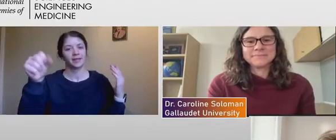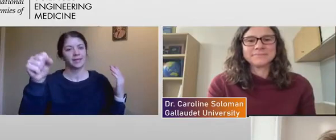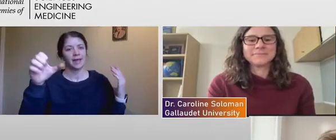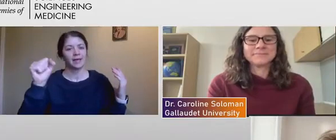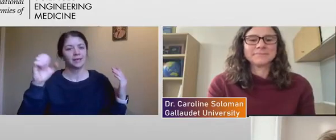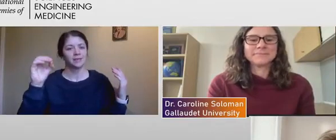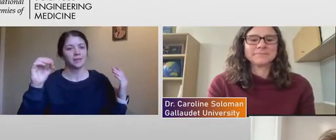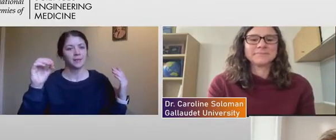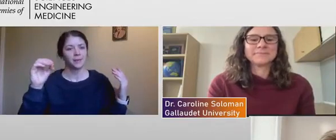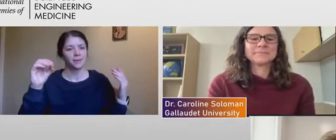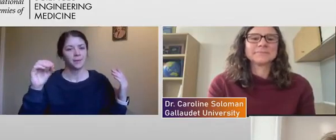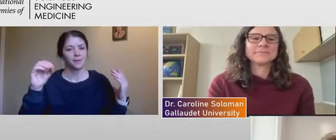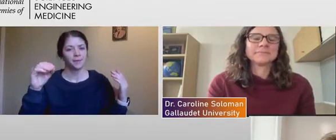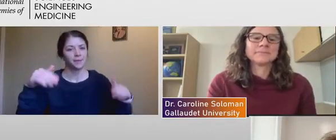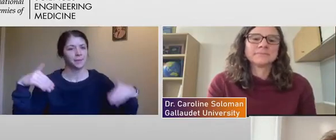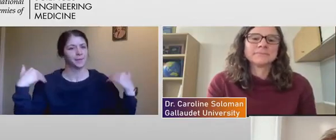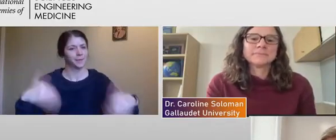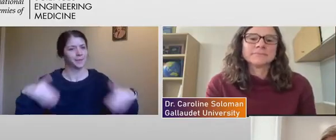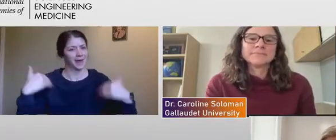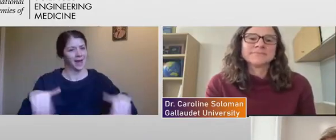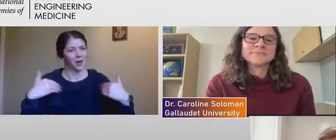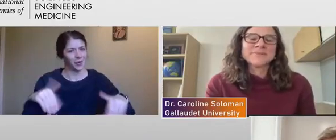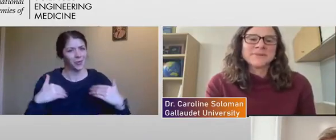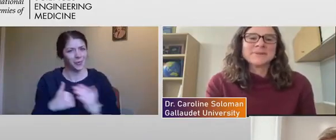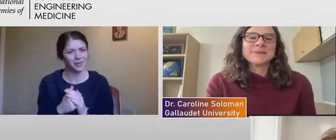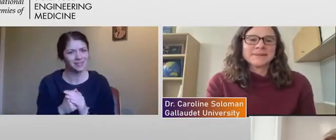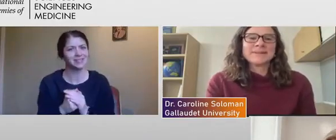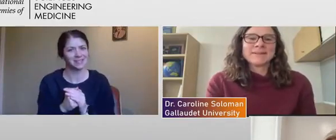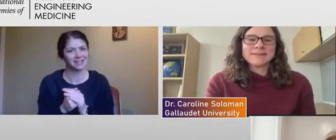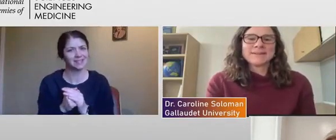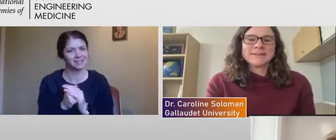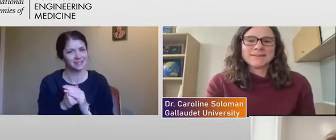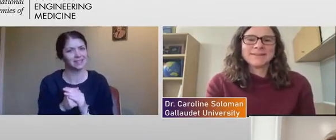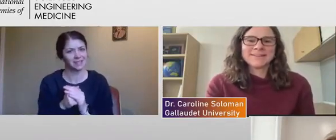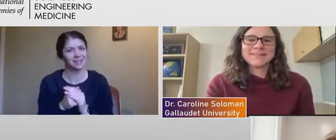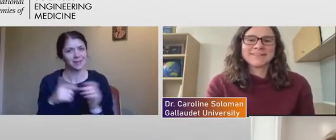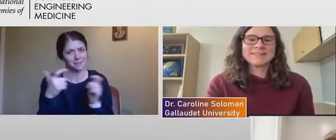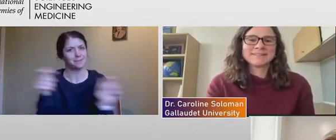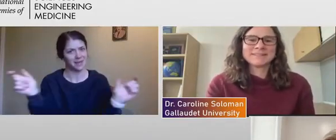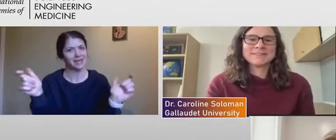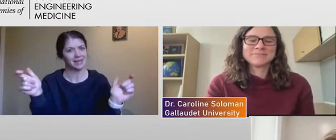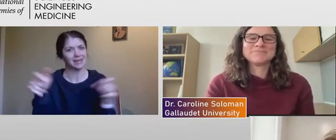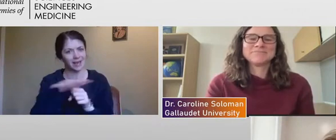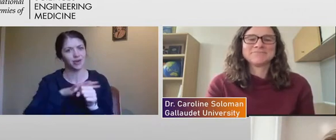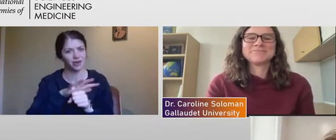wow, that's a big load to carry on. Um, I guess, um,